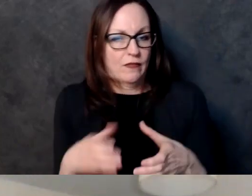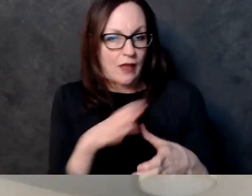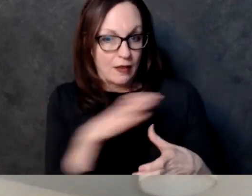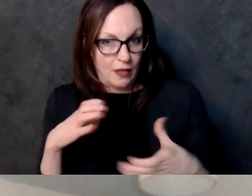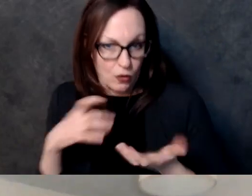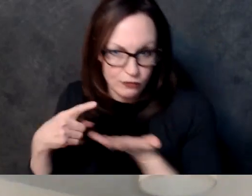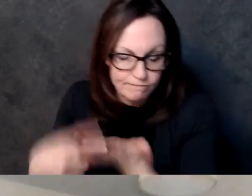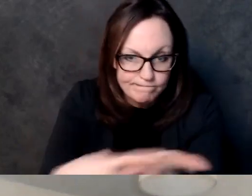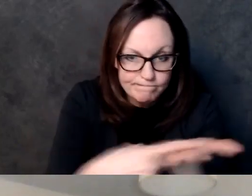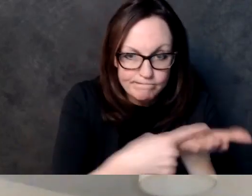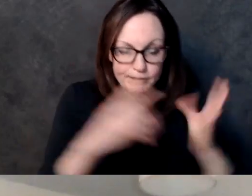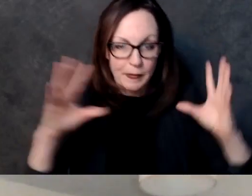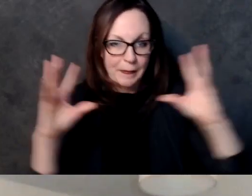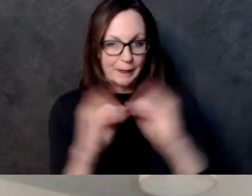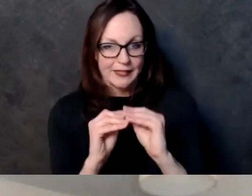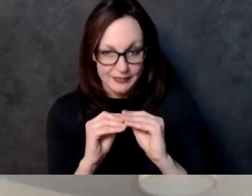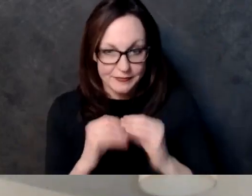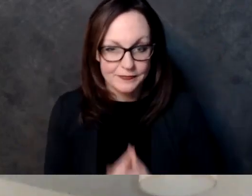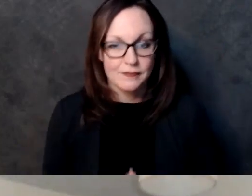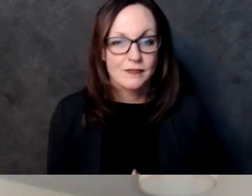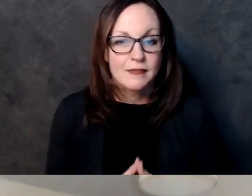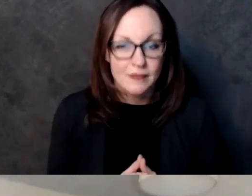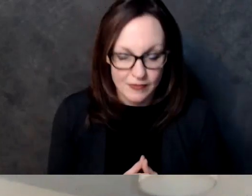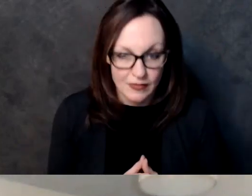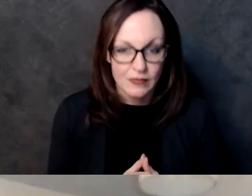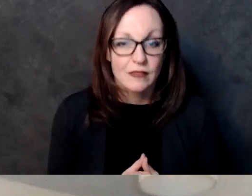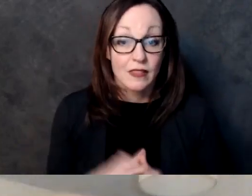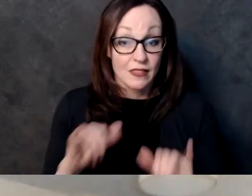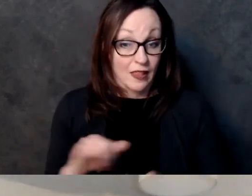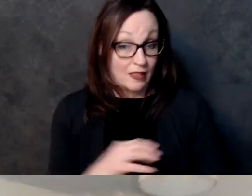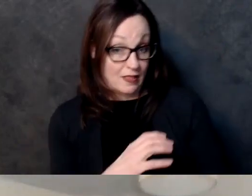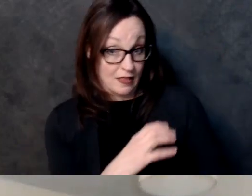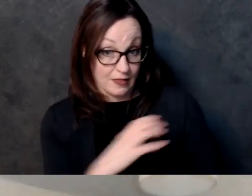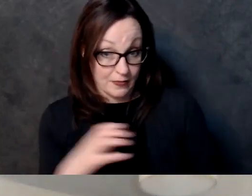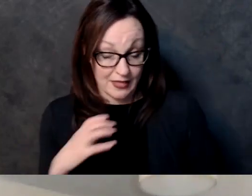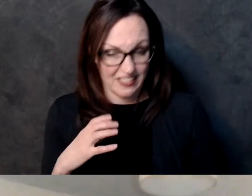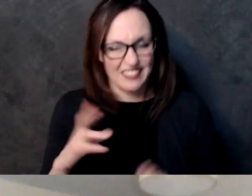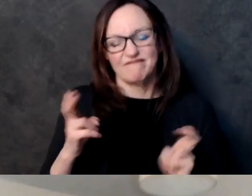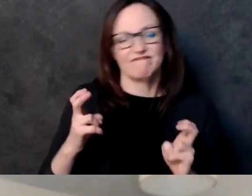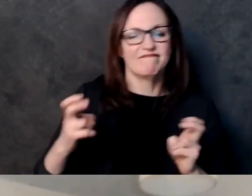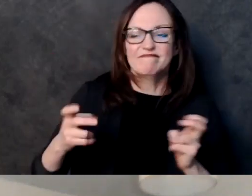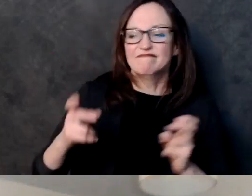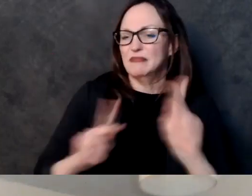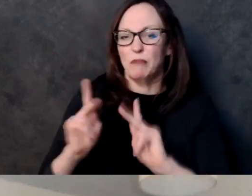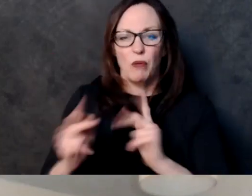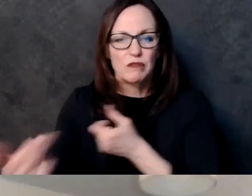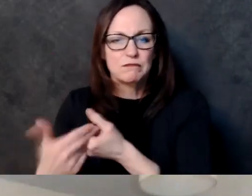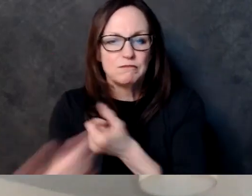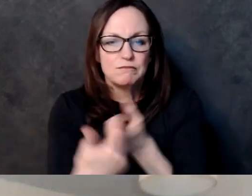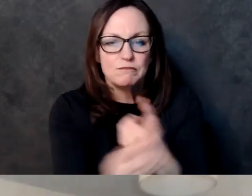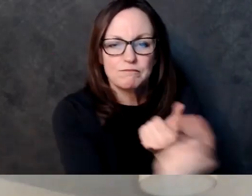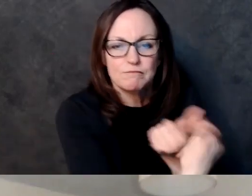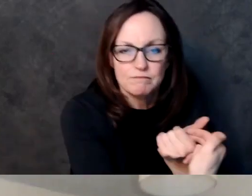office they were of the public after the u.s census data is released the commission will use the apportionment data uh and graphic